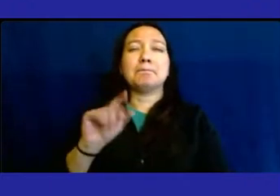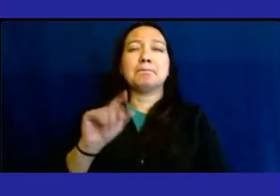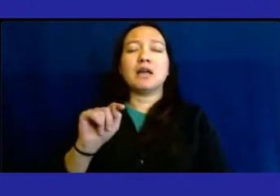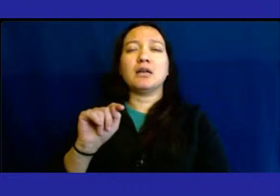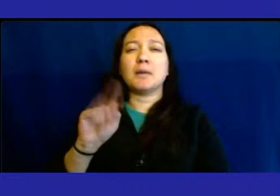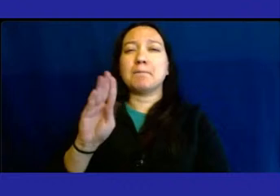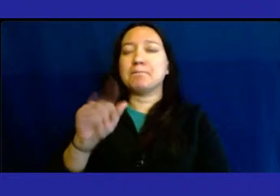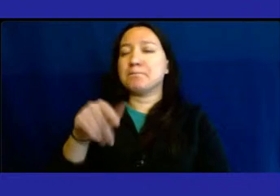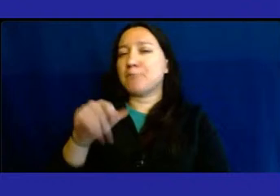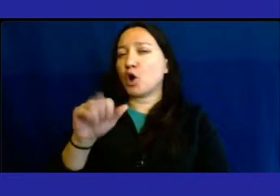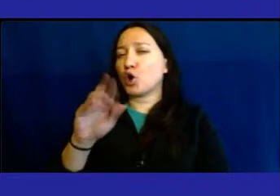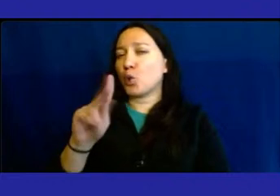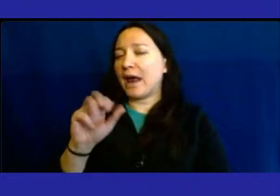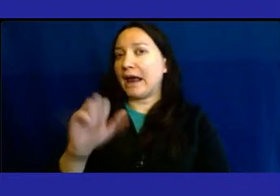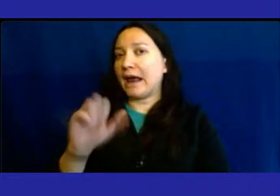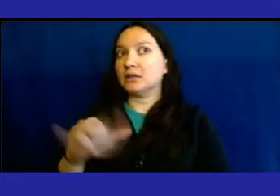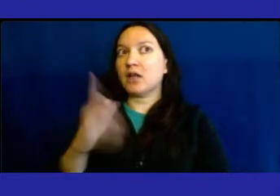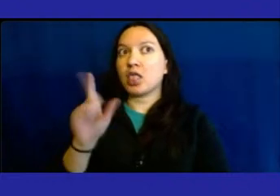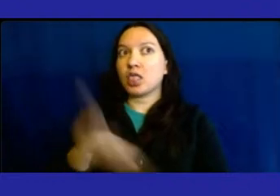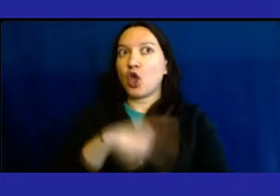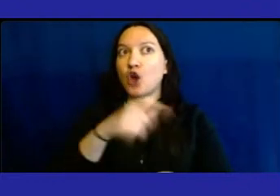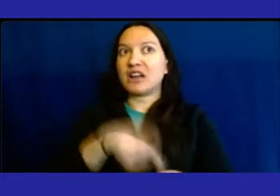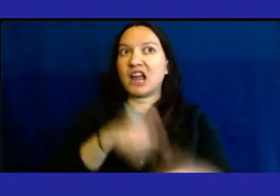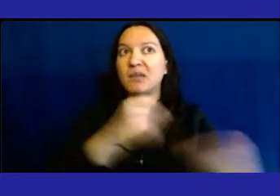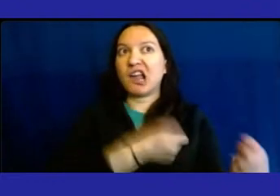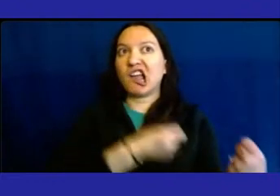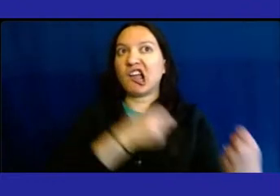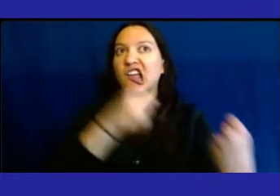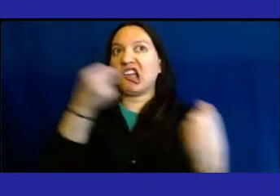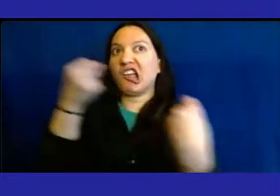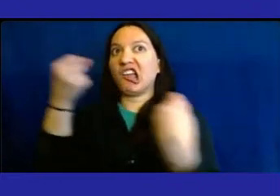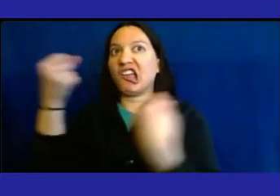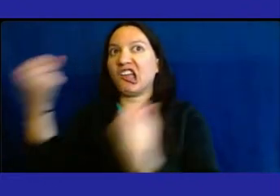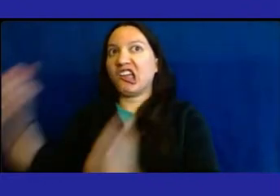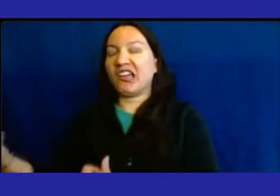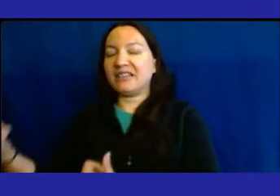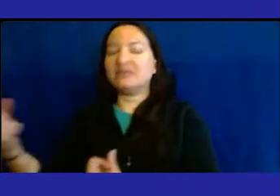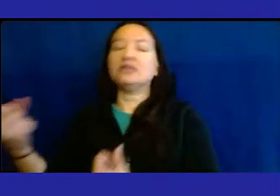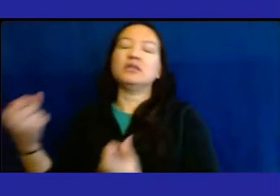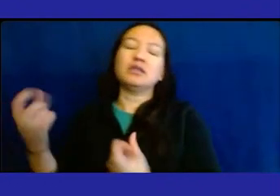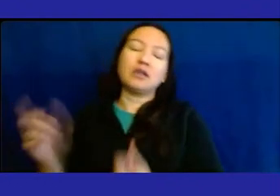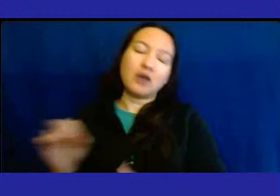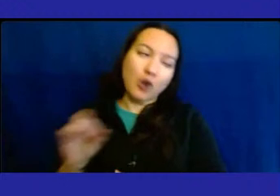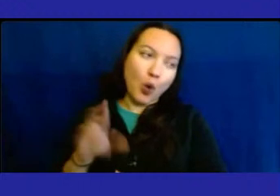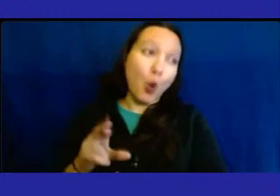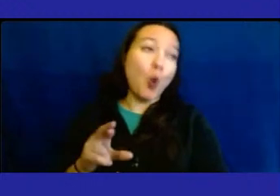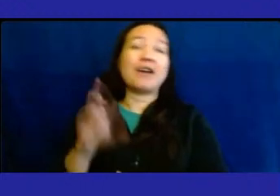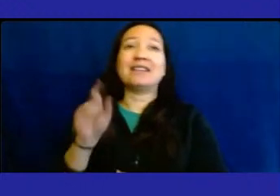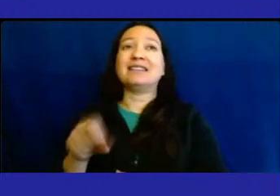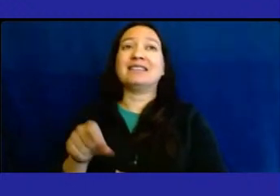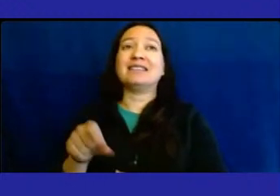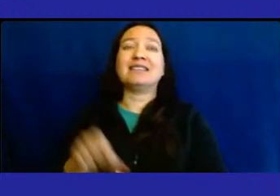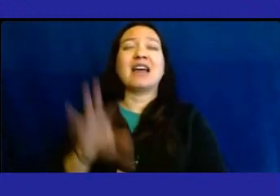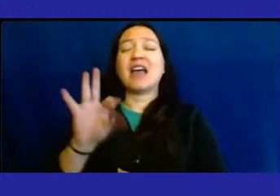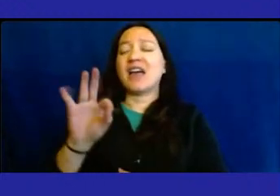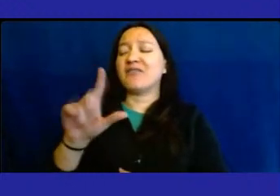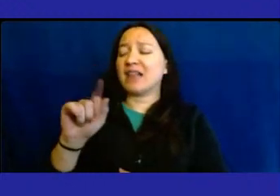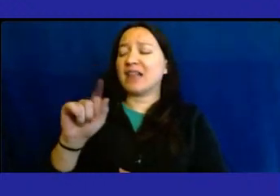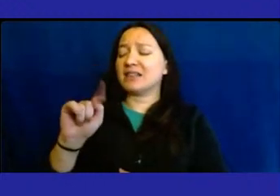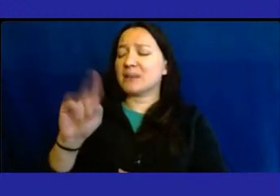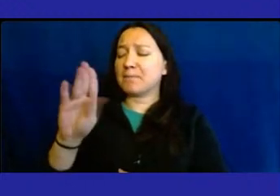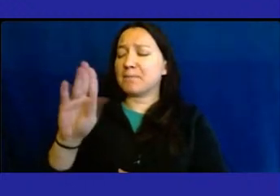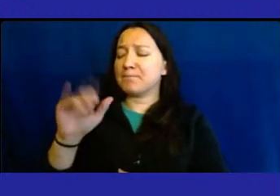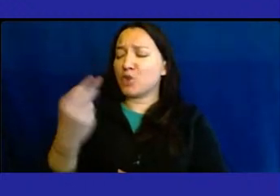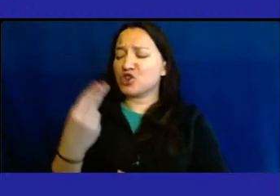You know, how long it takes to get anywhere if you need to develop Parkway or you need Flappish Avenue or Ocean Parkway.